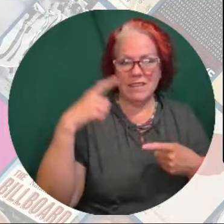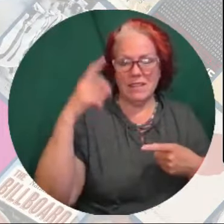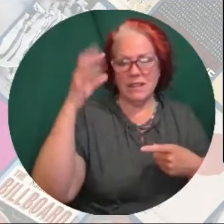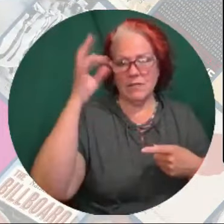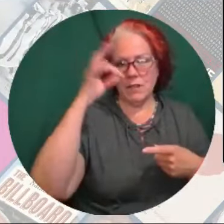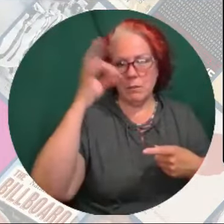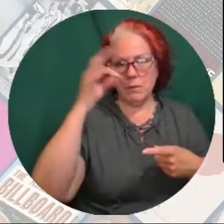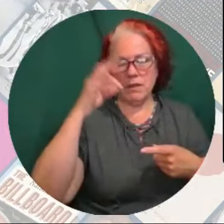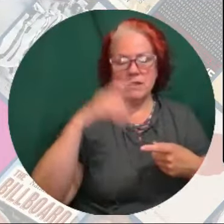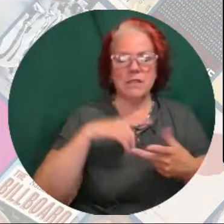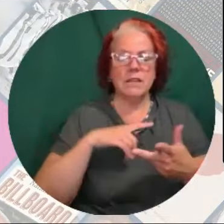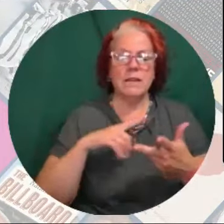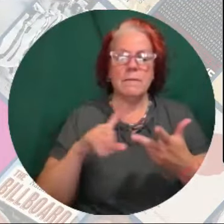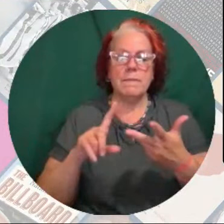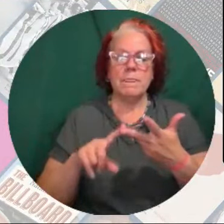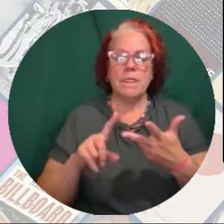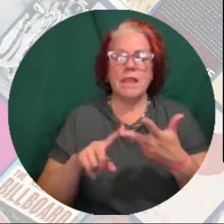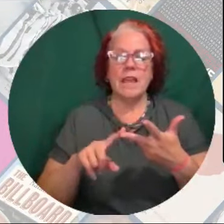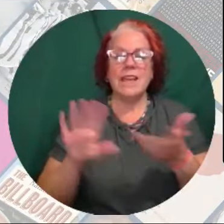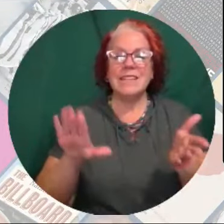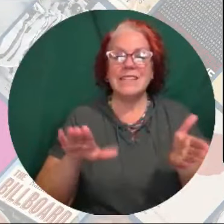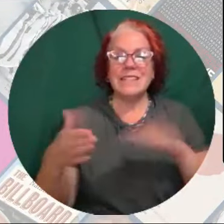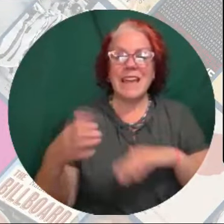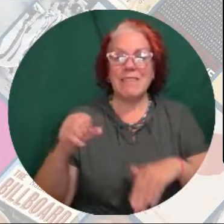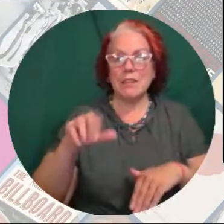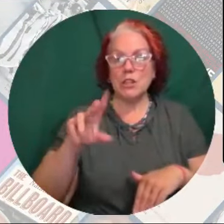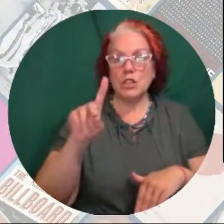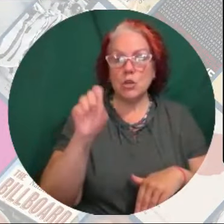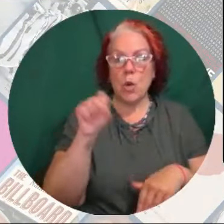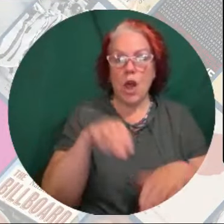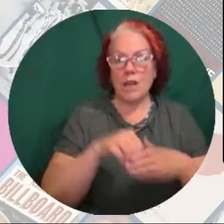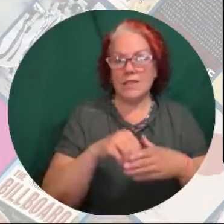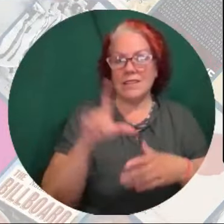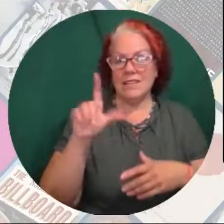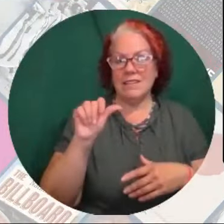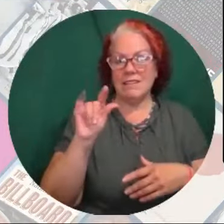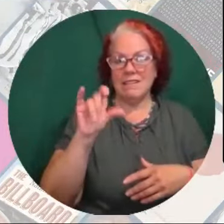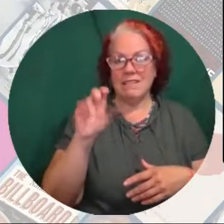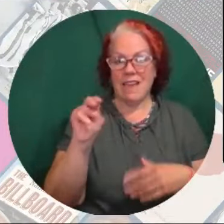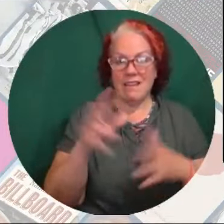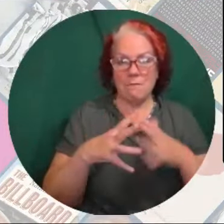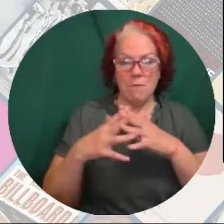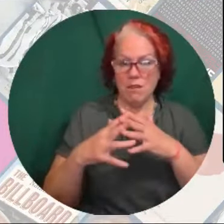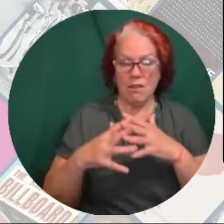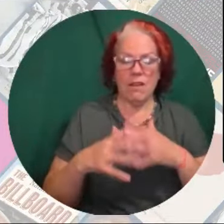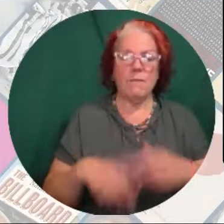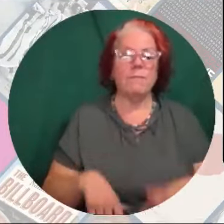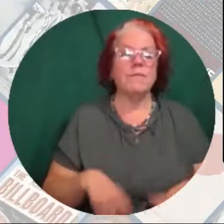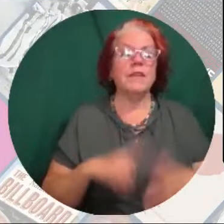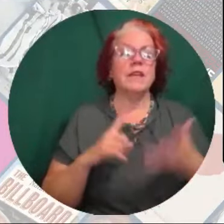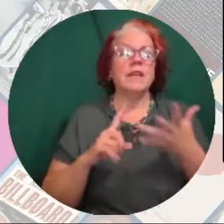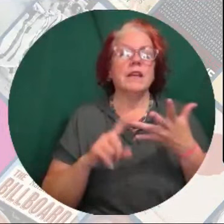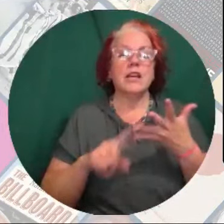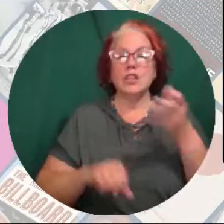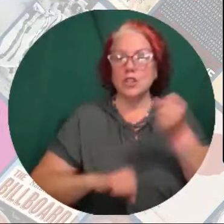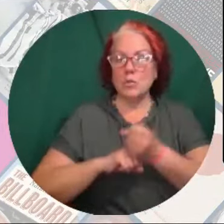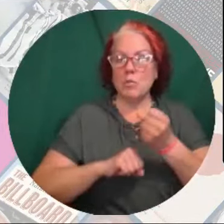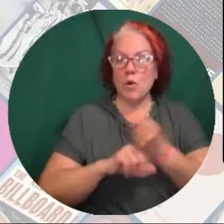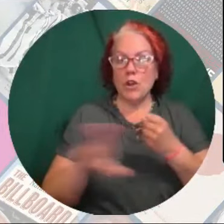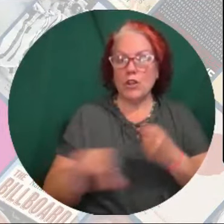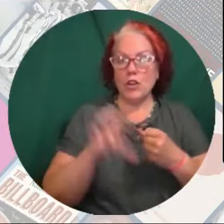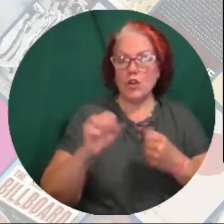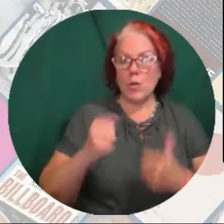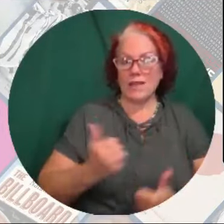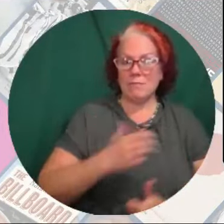death squads in Latin America, to the supporting of the U.S. police